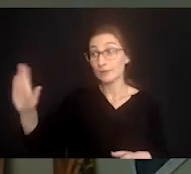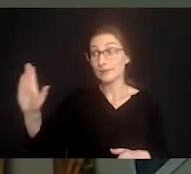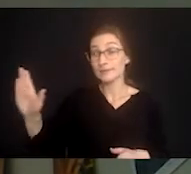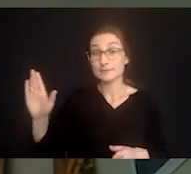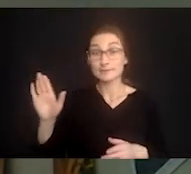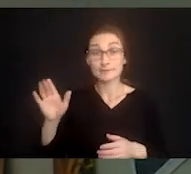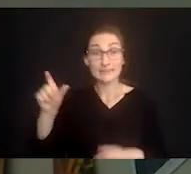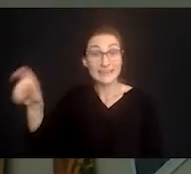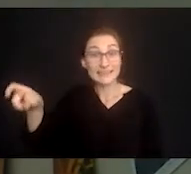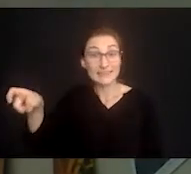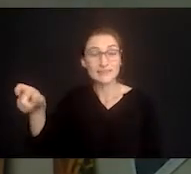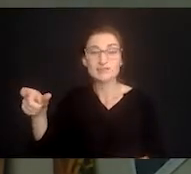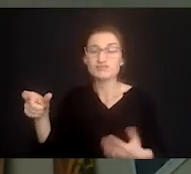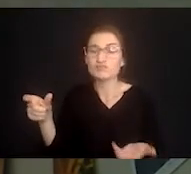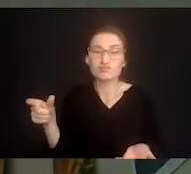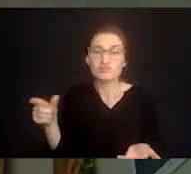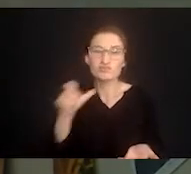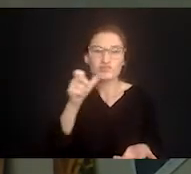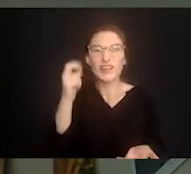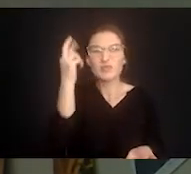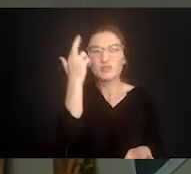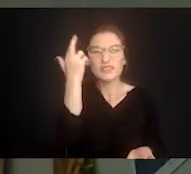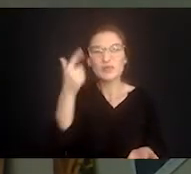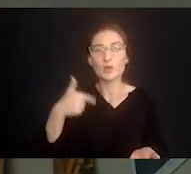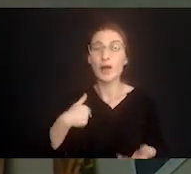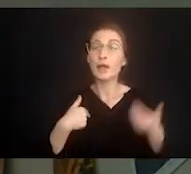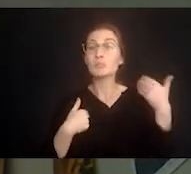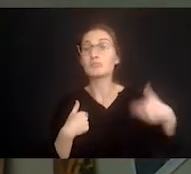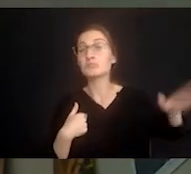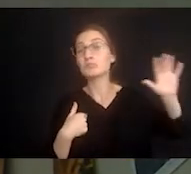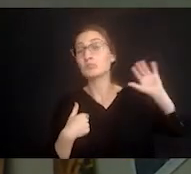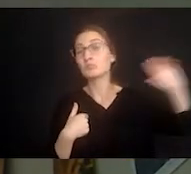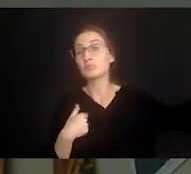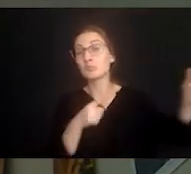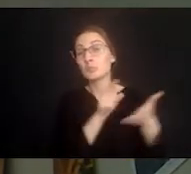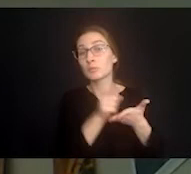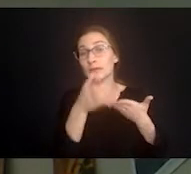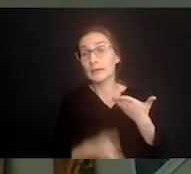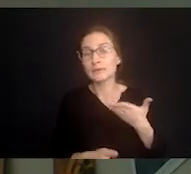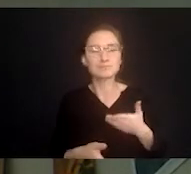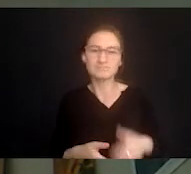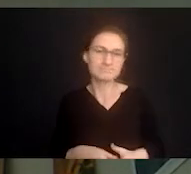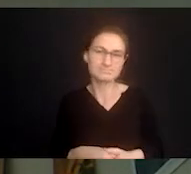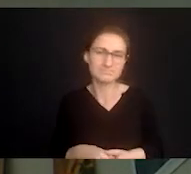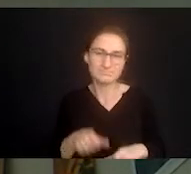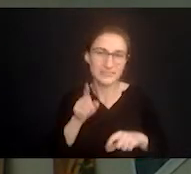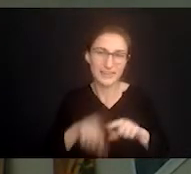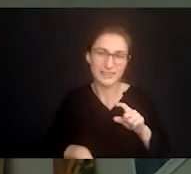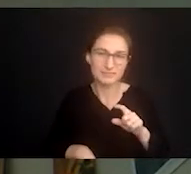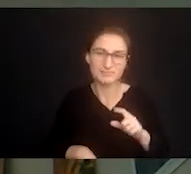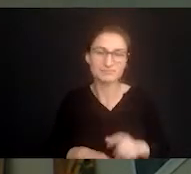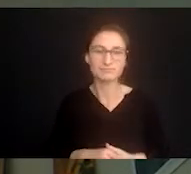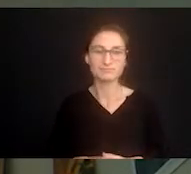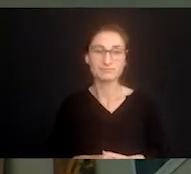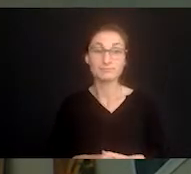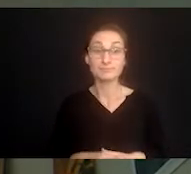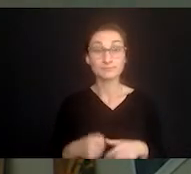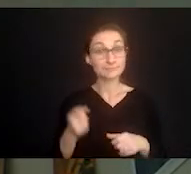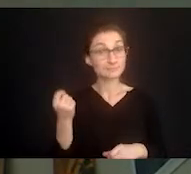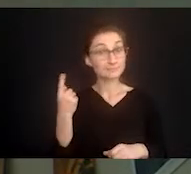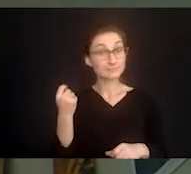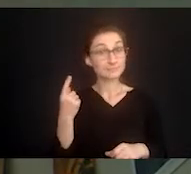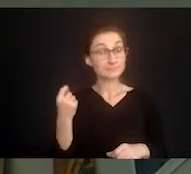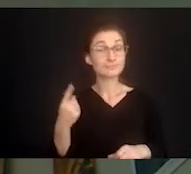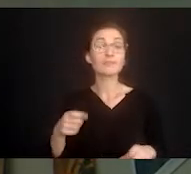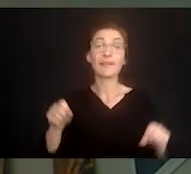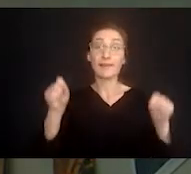so it's really not reasonable in the cards anymore that I can do an overnight trip or that kind of